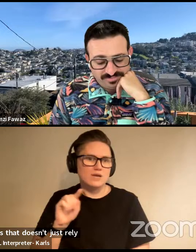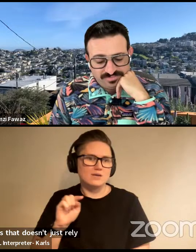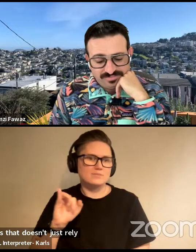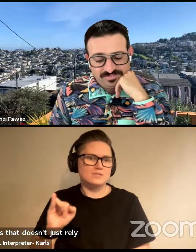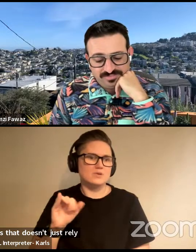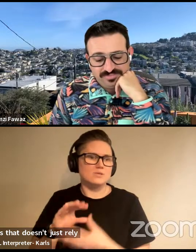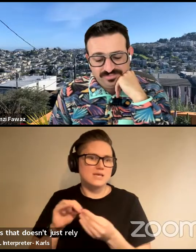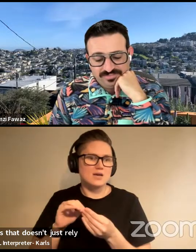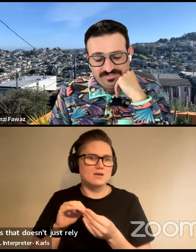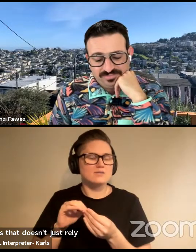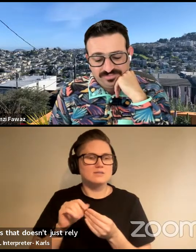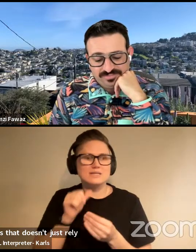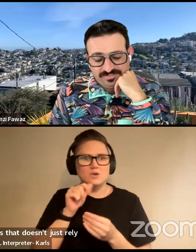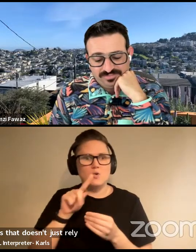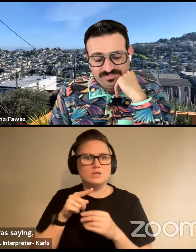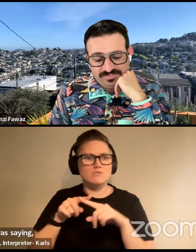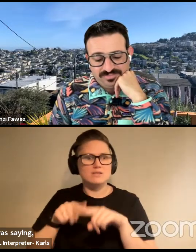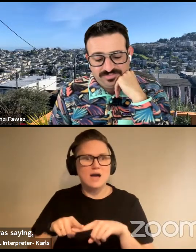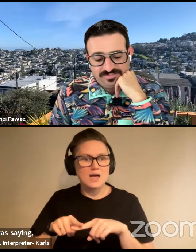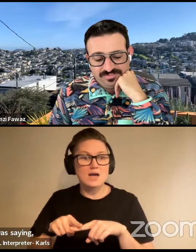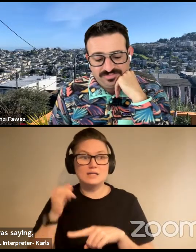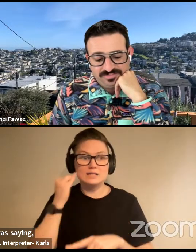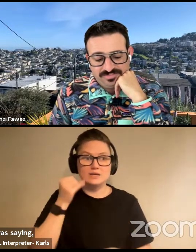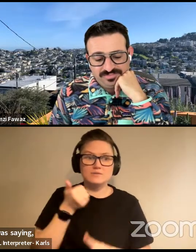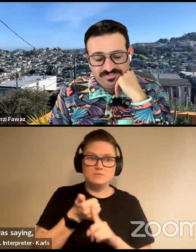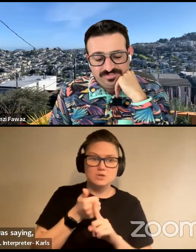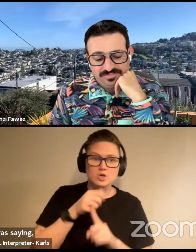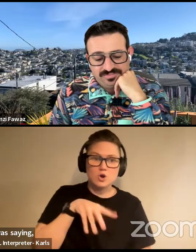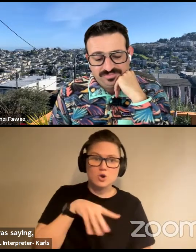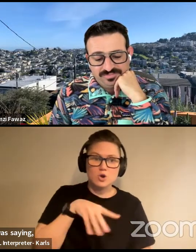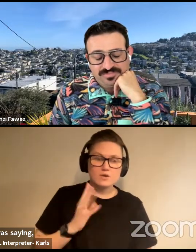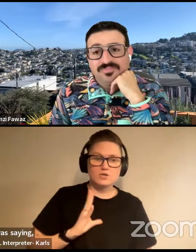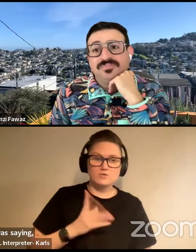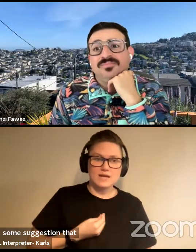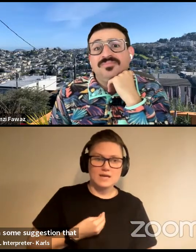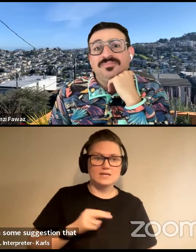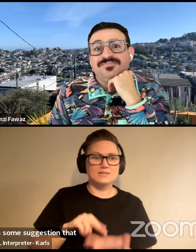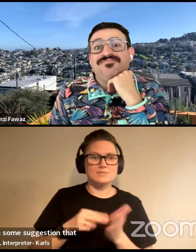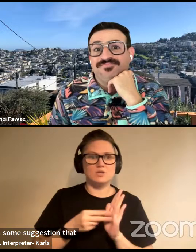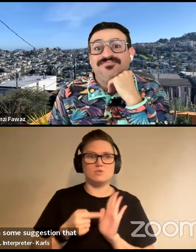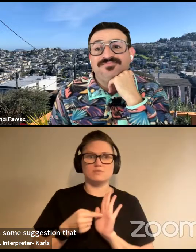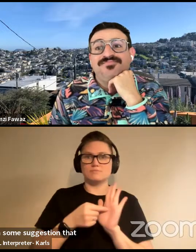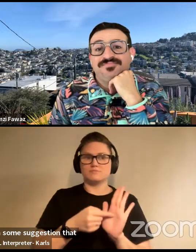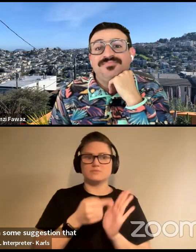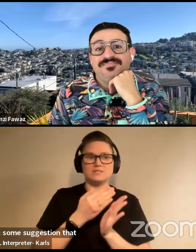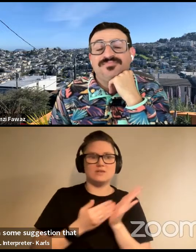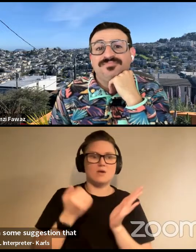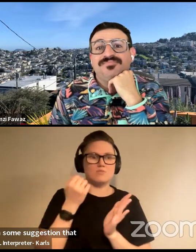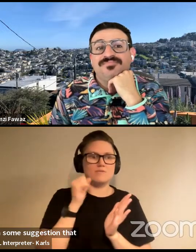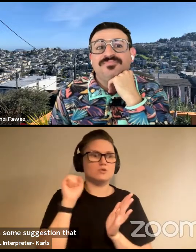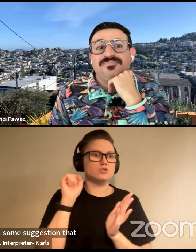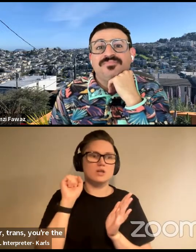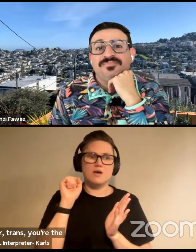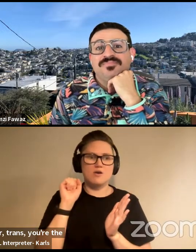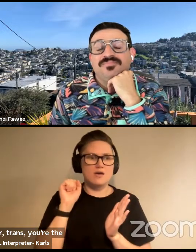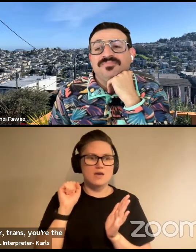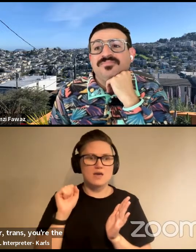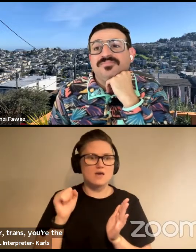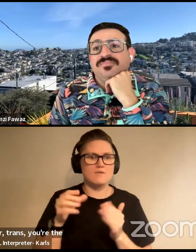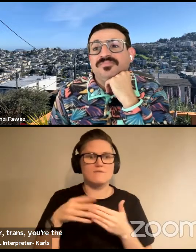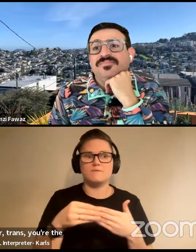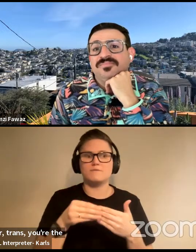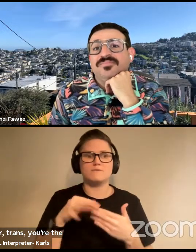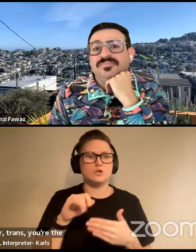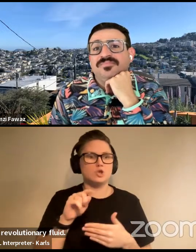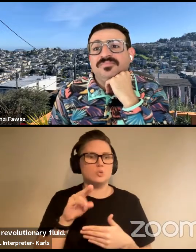some suggestion that like, if you're kind of queer, trans, you're the vanguard of some sort of revolutionary fluid thing, because that's not